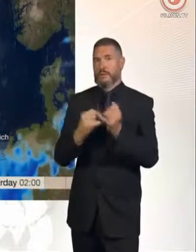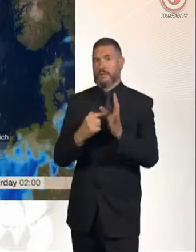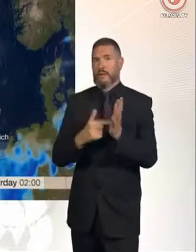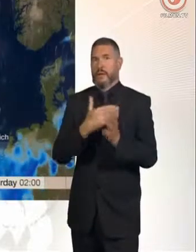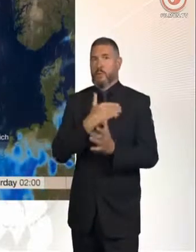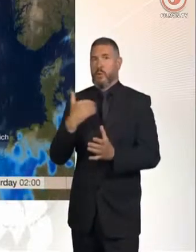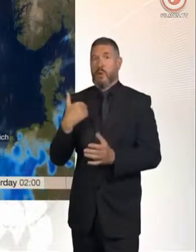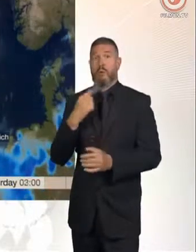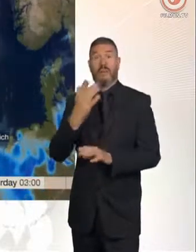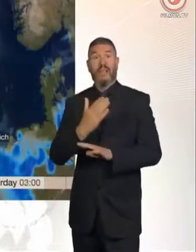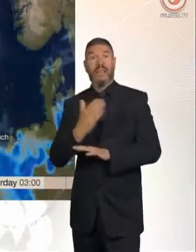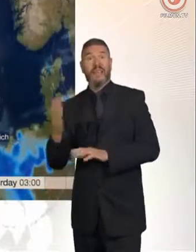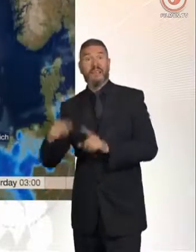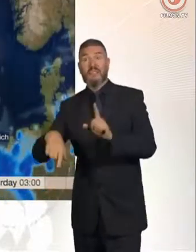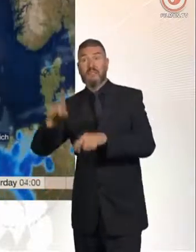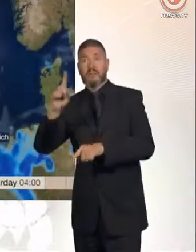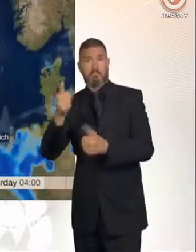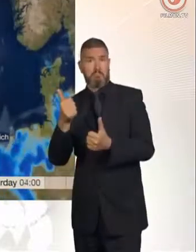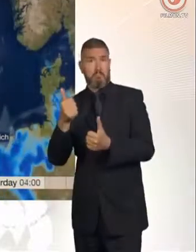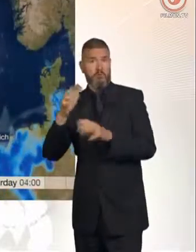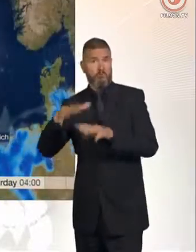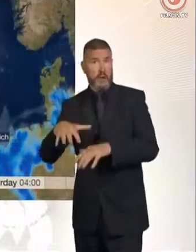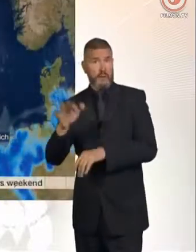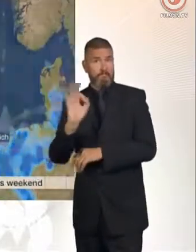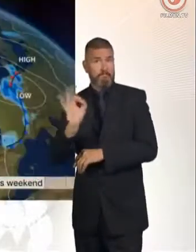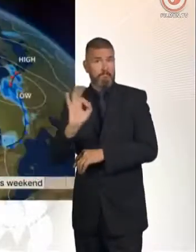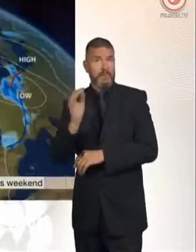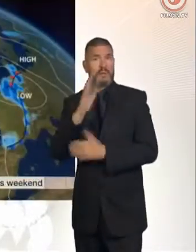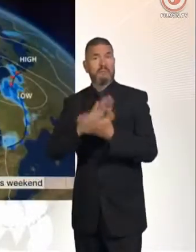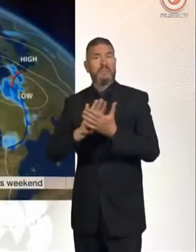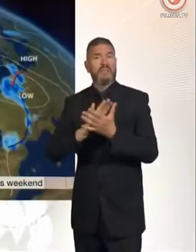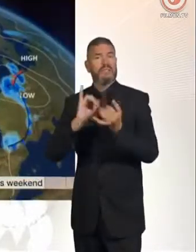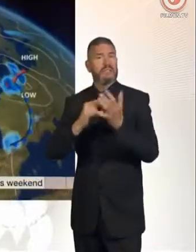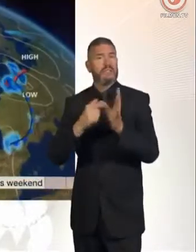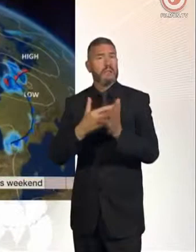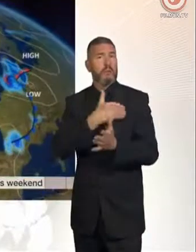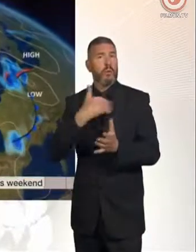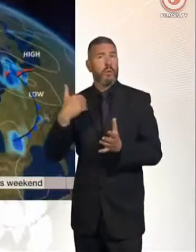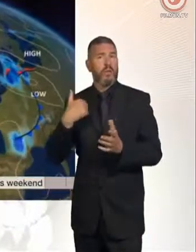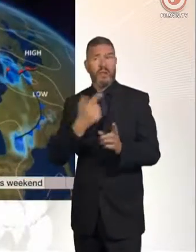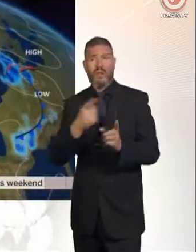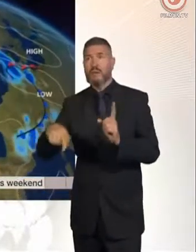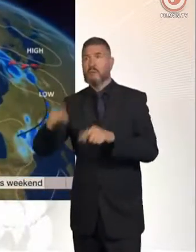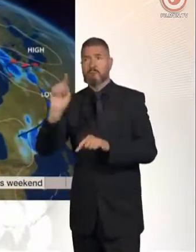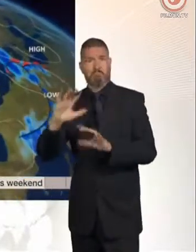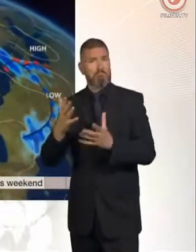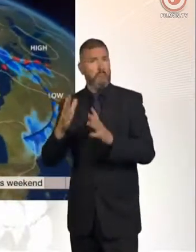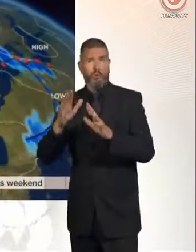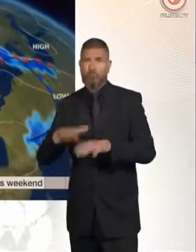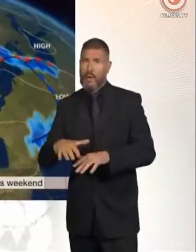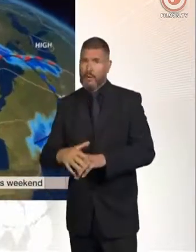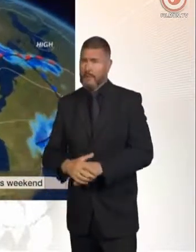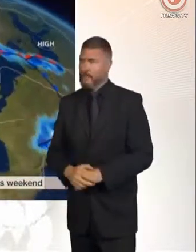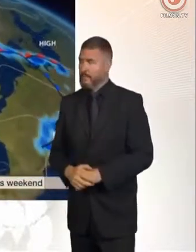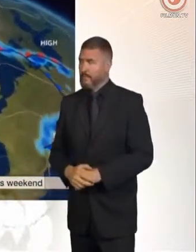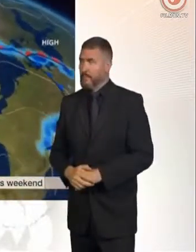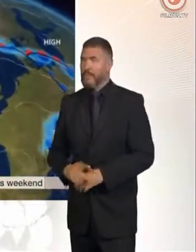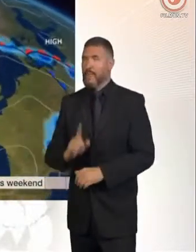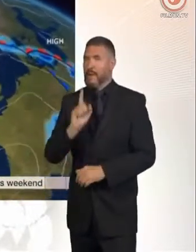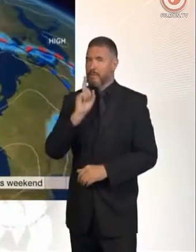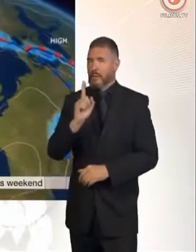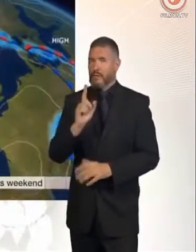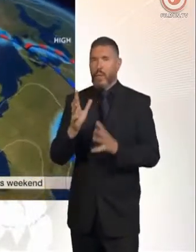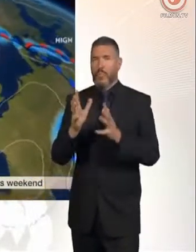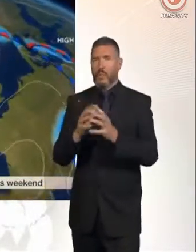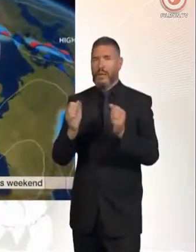relatively dry, so we start off our Saturday morning on a relatively sunny note across the eastern half of the UK. But this weekend, we've still